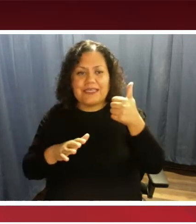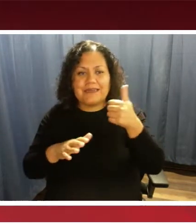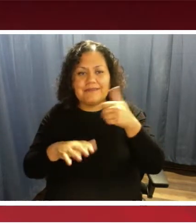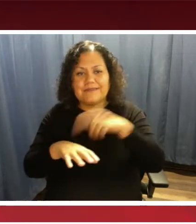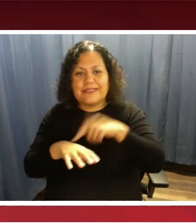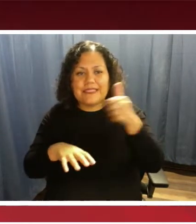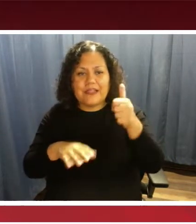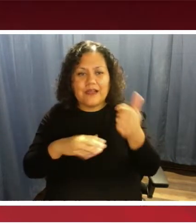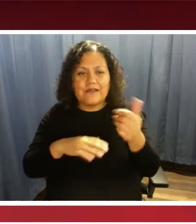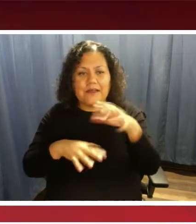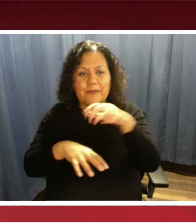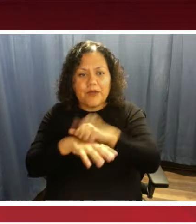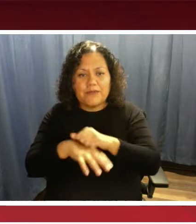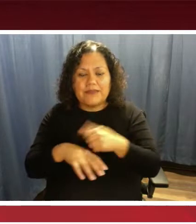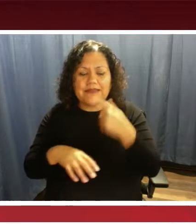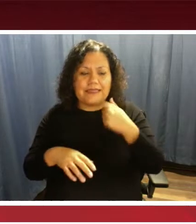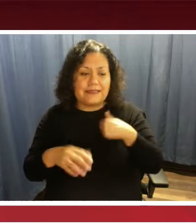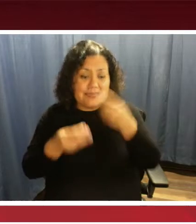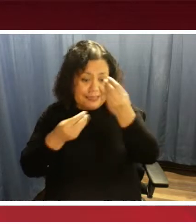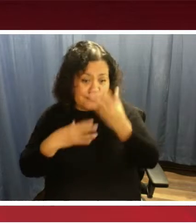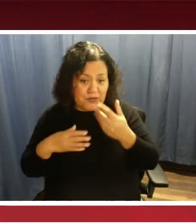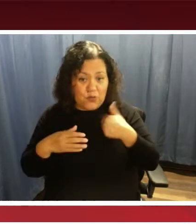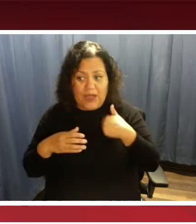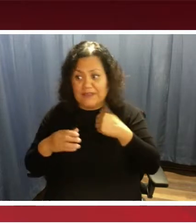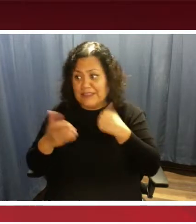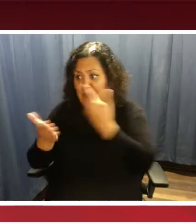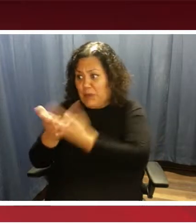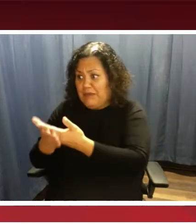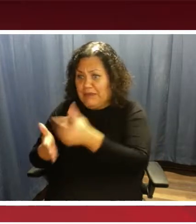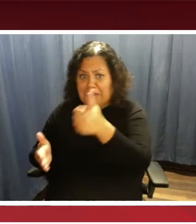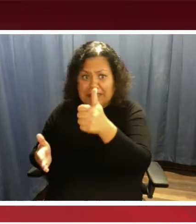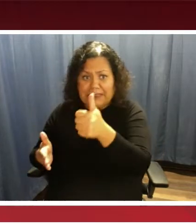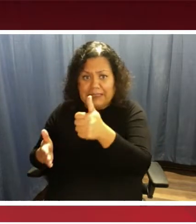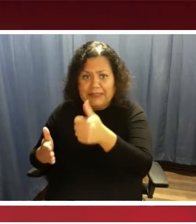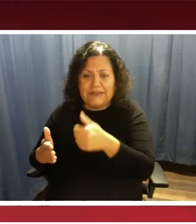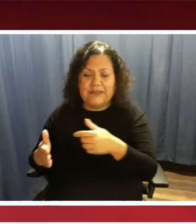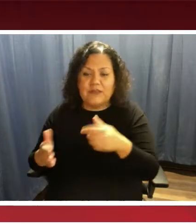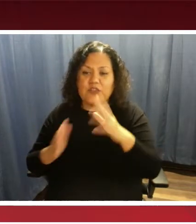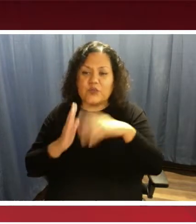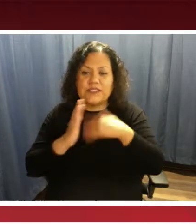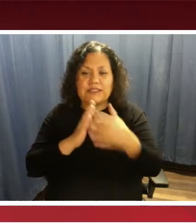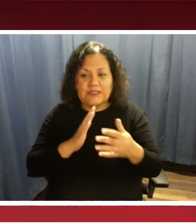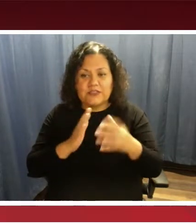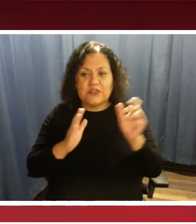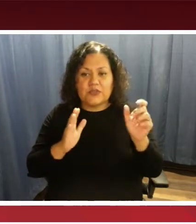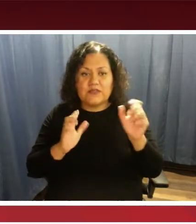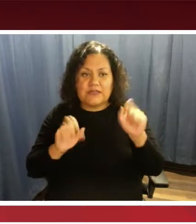there by 10 o'clock. So then what we'll do is we'll schedule the trip so that they can make it to their destination